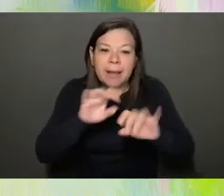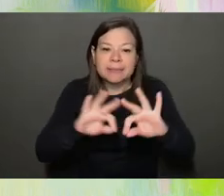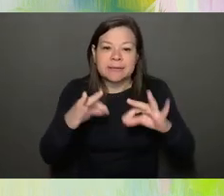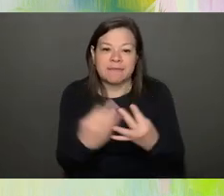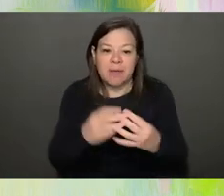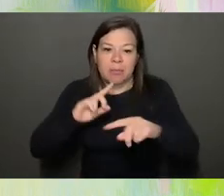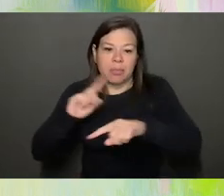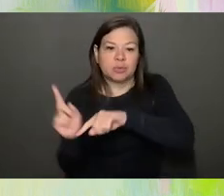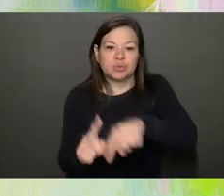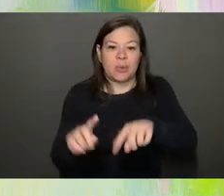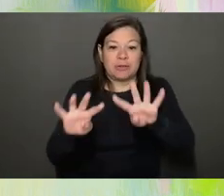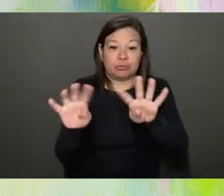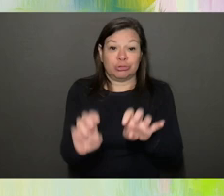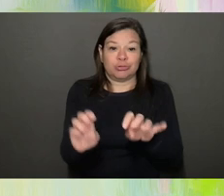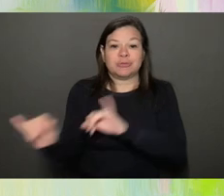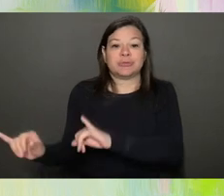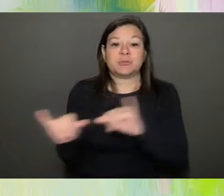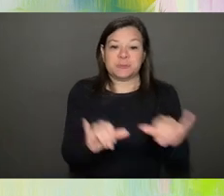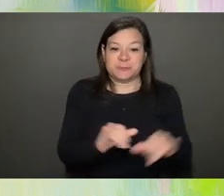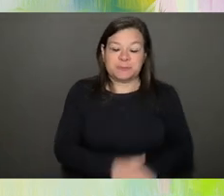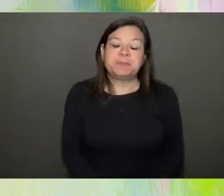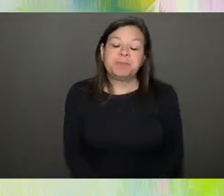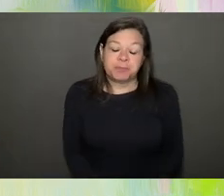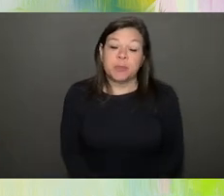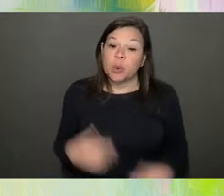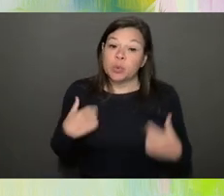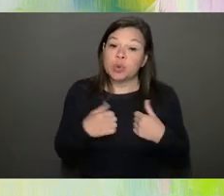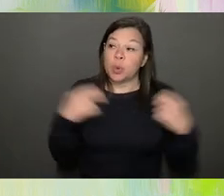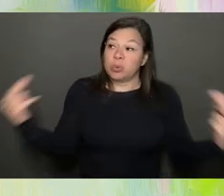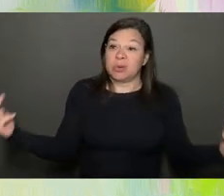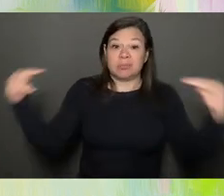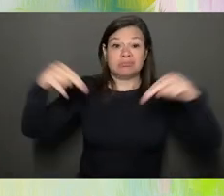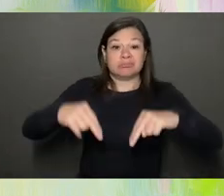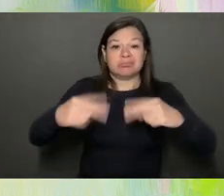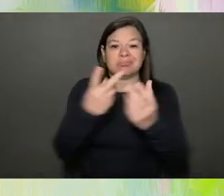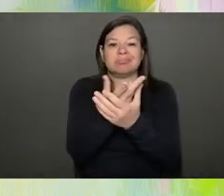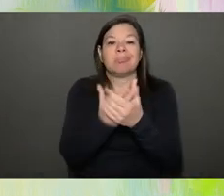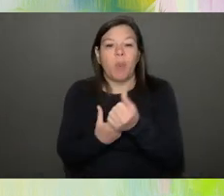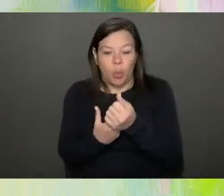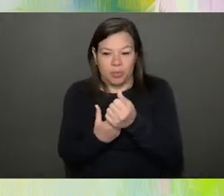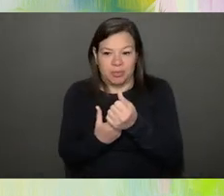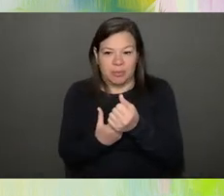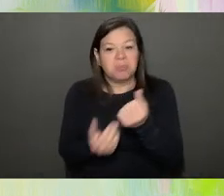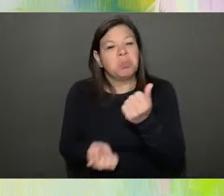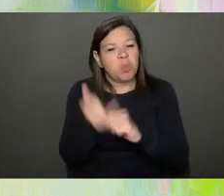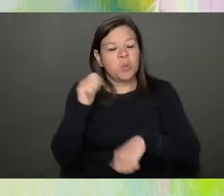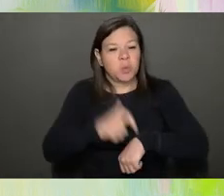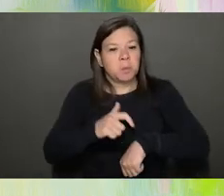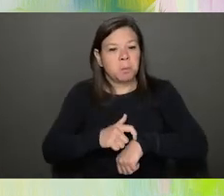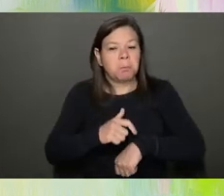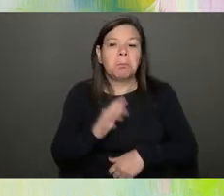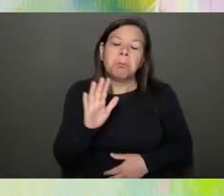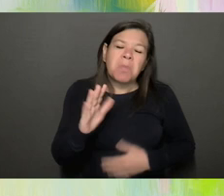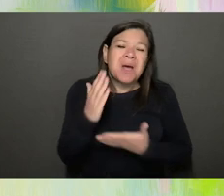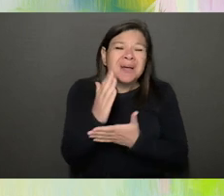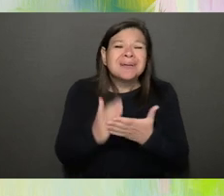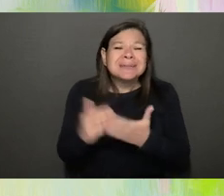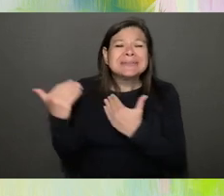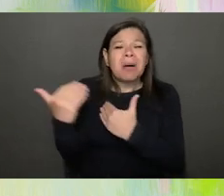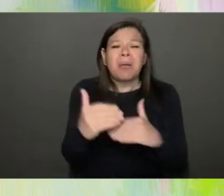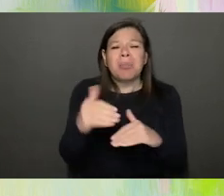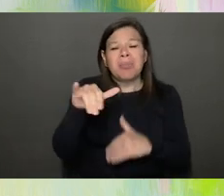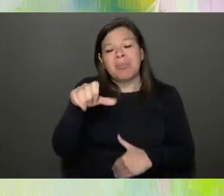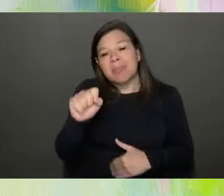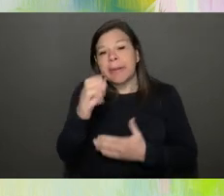questions, too. So we were getting both points of view in most cases. And we were there was probably some limitations to that about people,